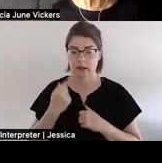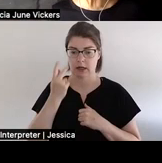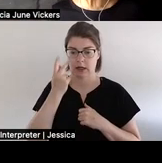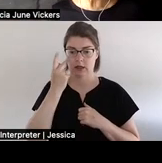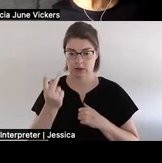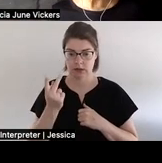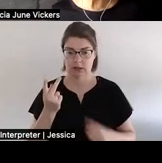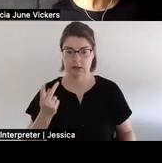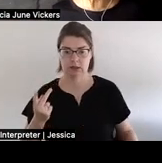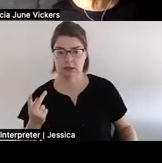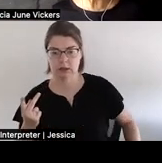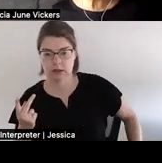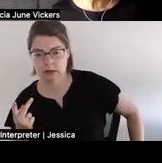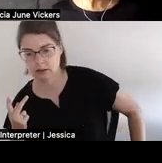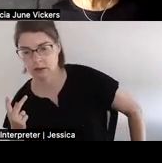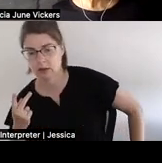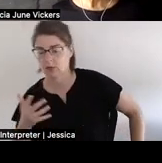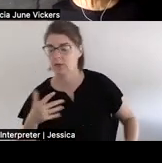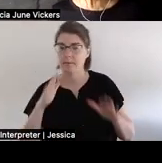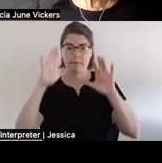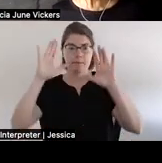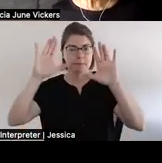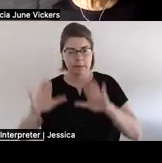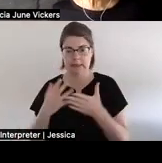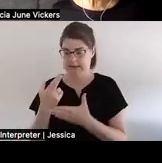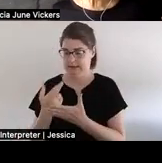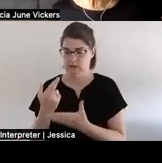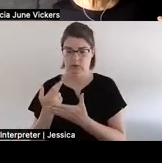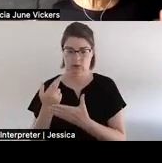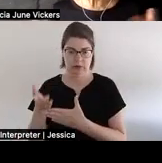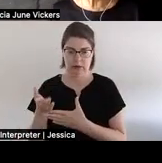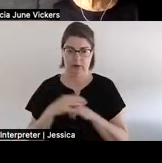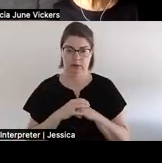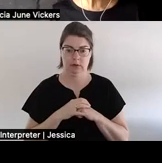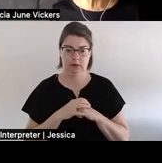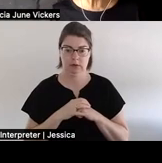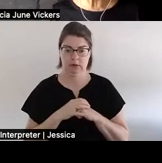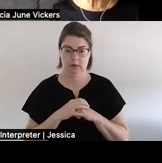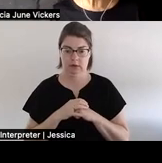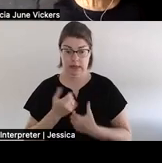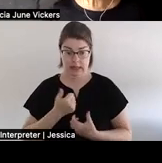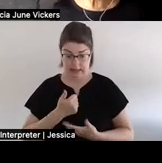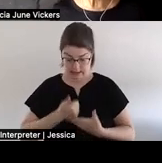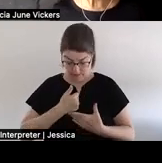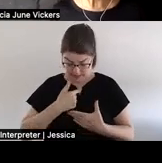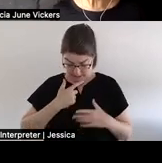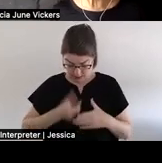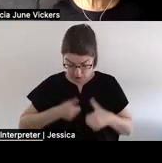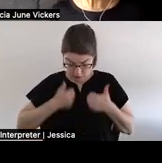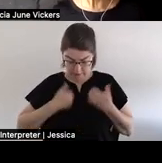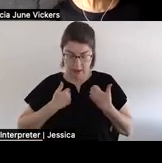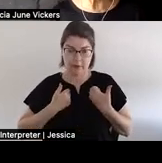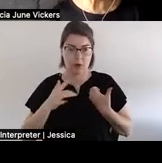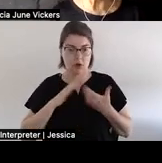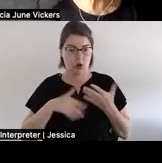the incredible resource that helped not only me to survive but all those who were before